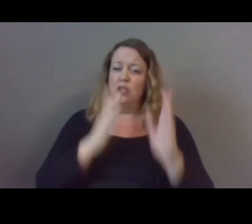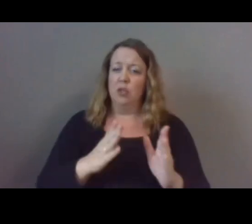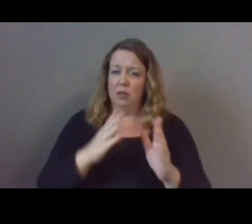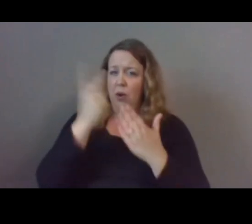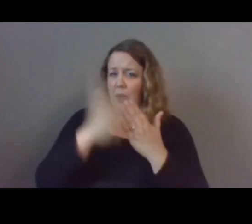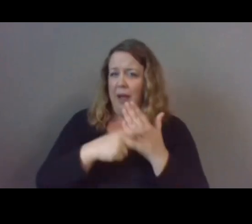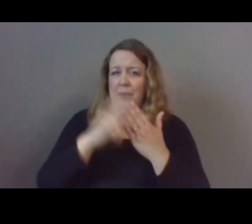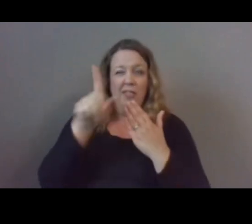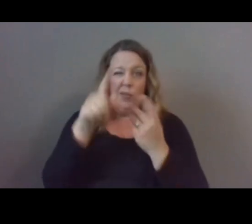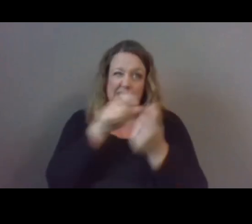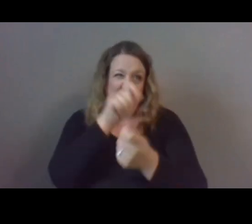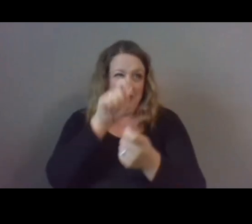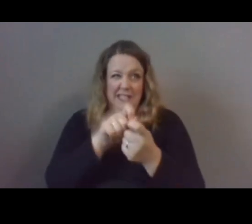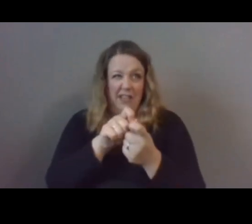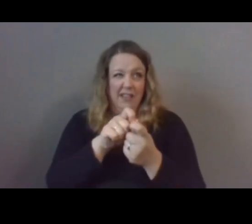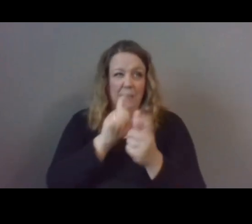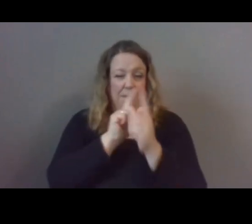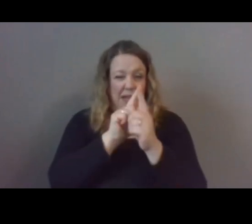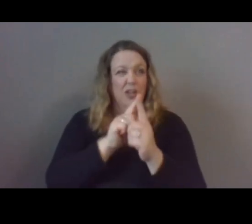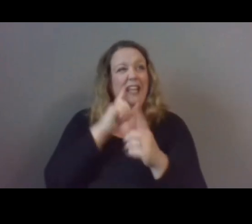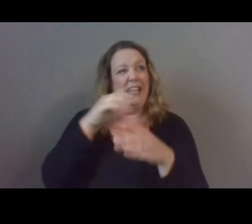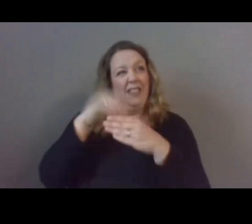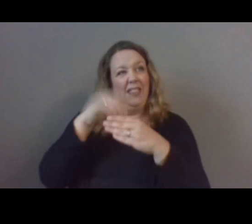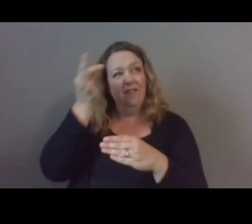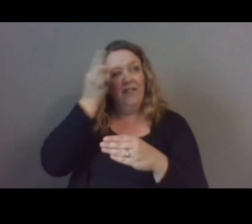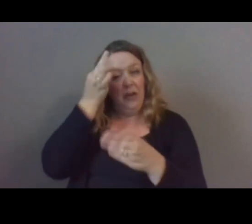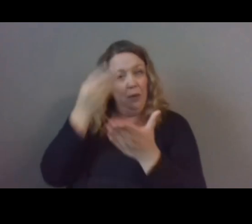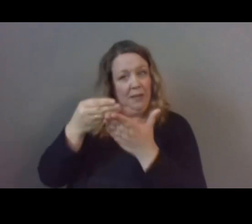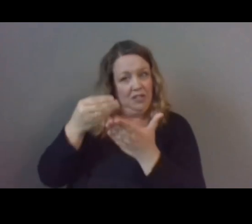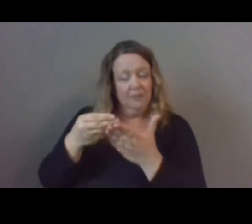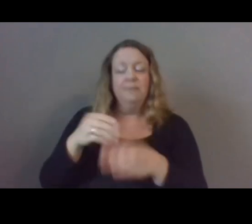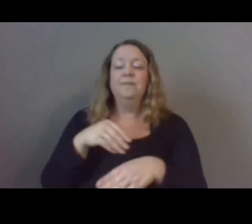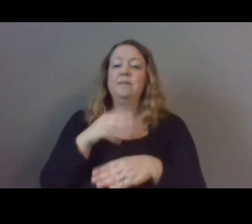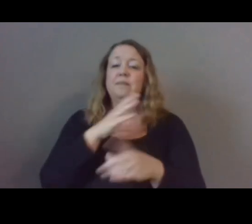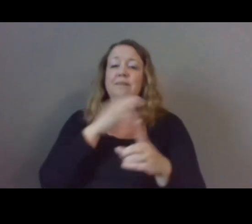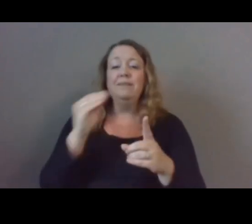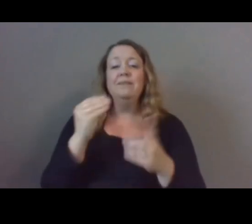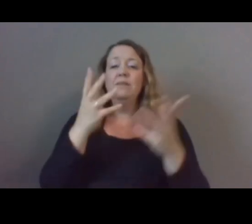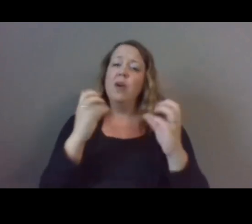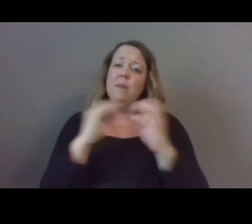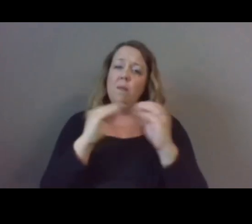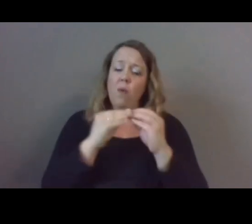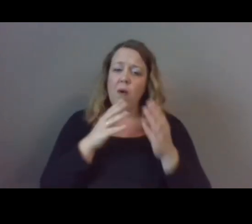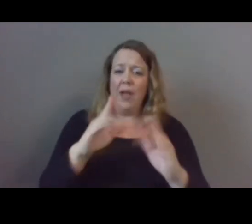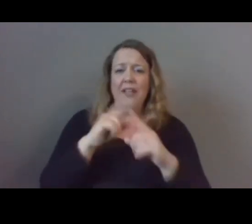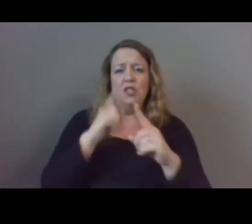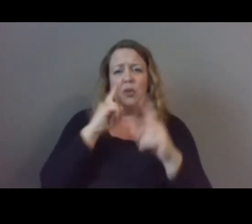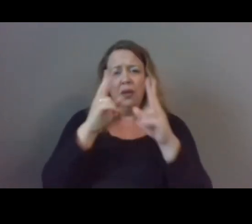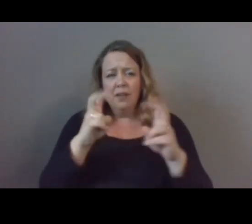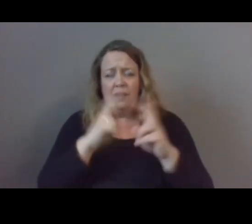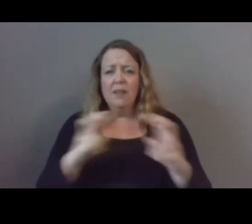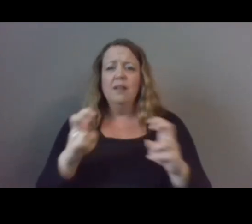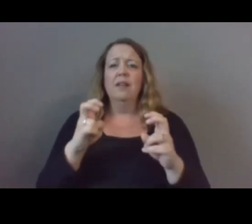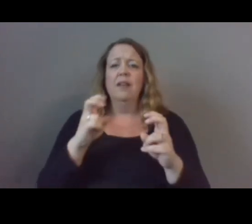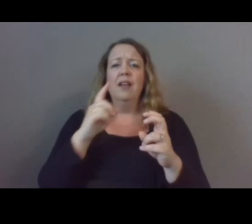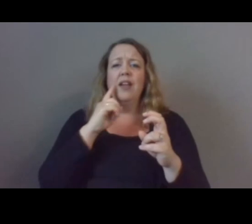line item in the federal budget. I'm also interested in exploring additional ways to improve mentor training and recruitment, to promote